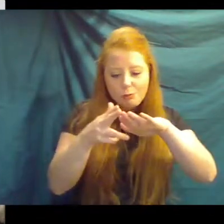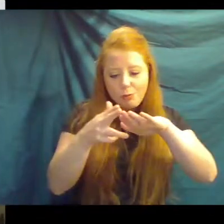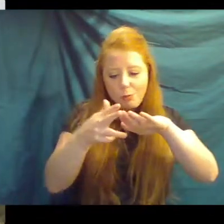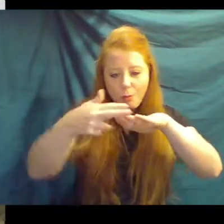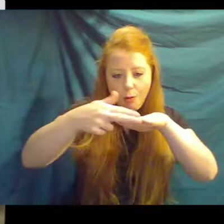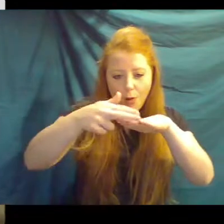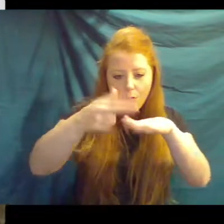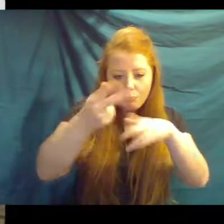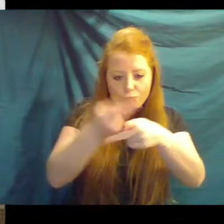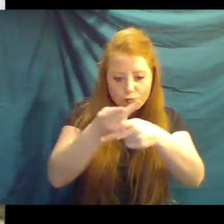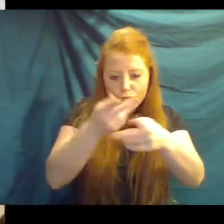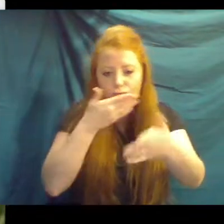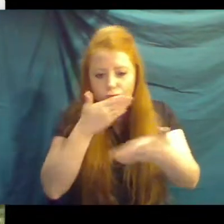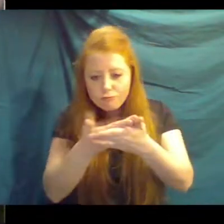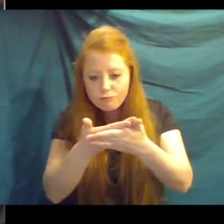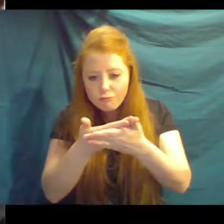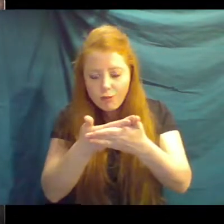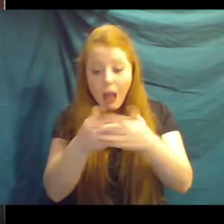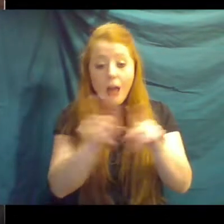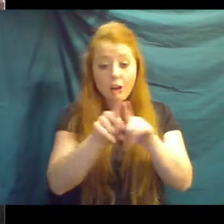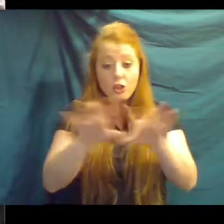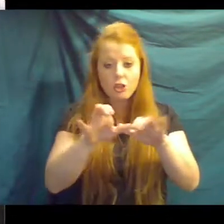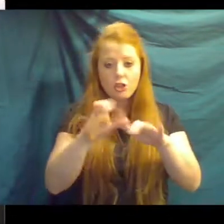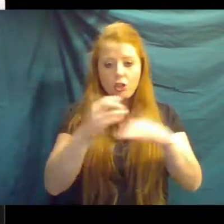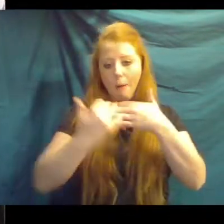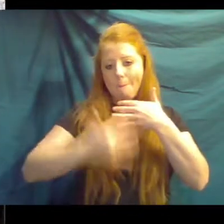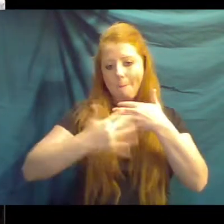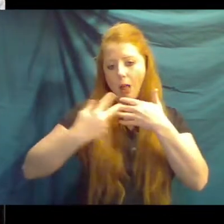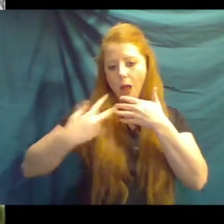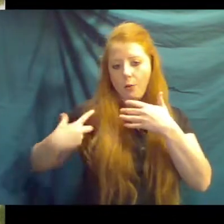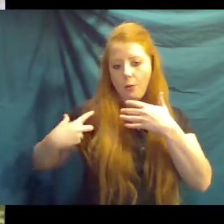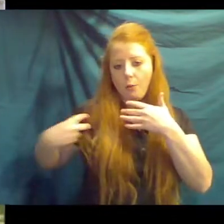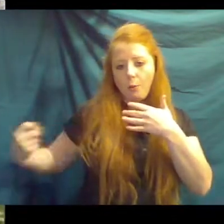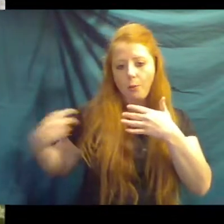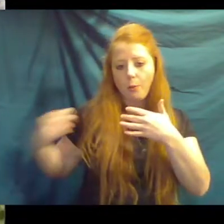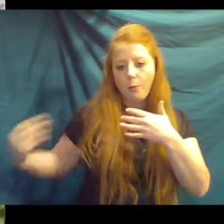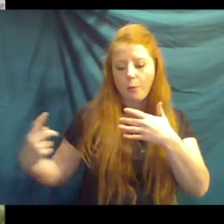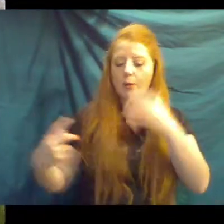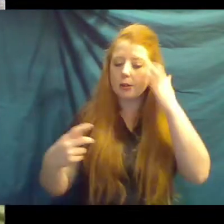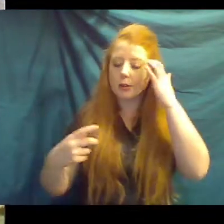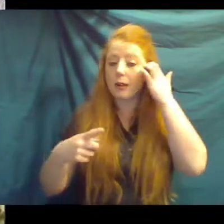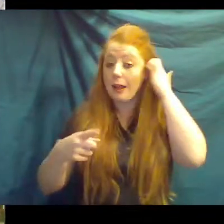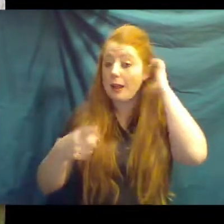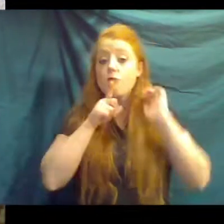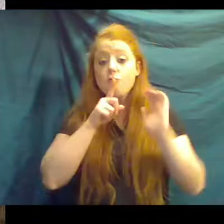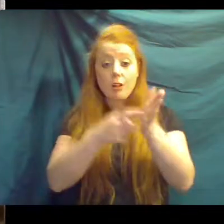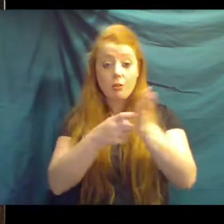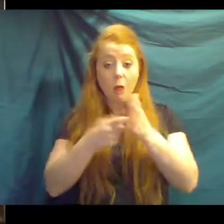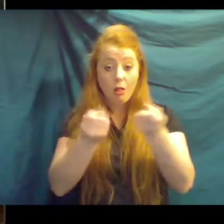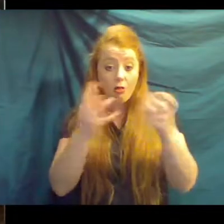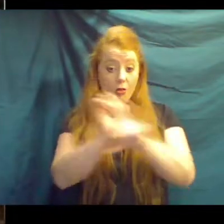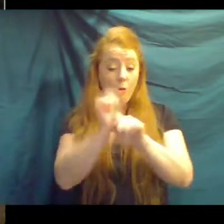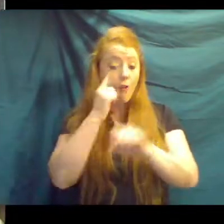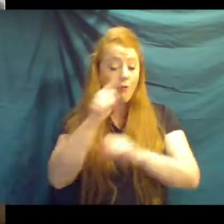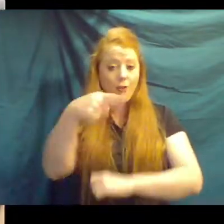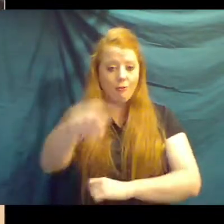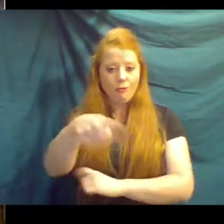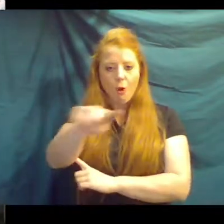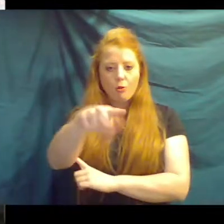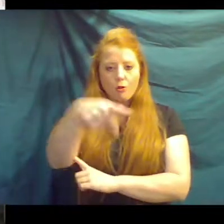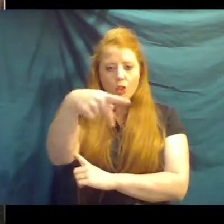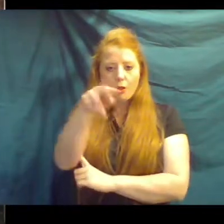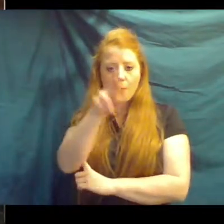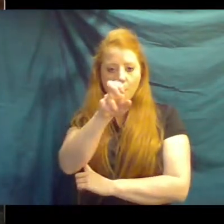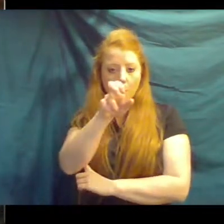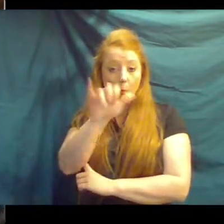as well as things like blood draws. So it takes a lot of work to get an animal that's considered a prey animal to